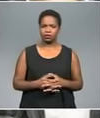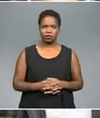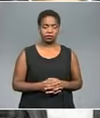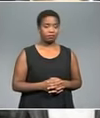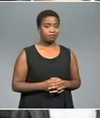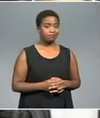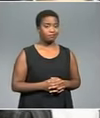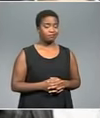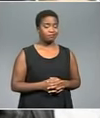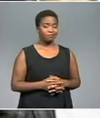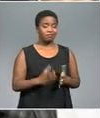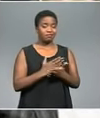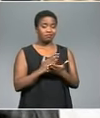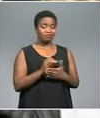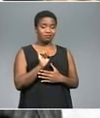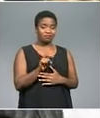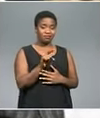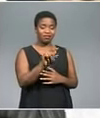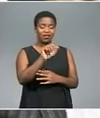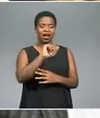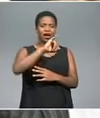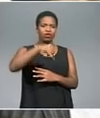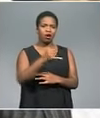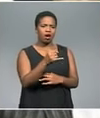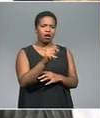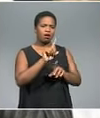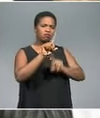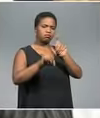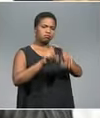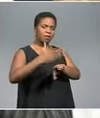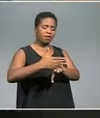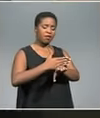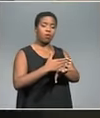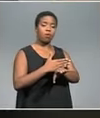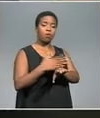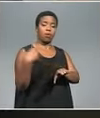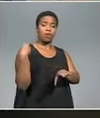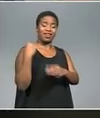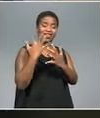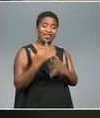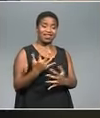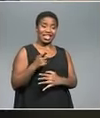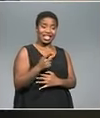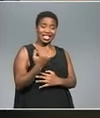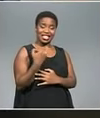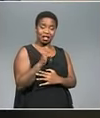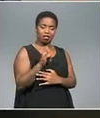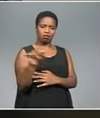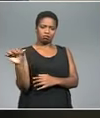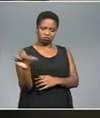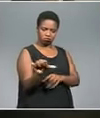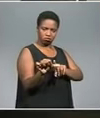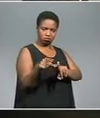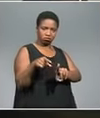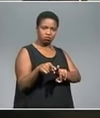Meanwhile, an attempt by RJ Gupta to cross-examine former finance minister Trevor Manuel, who is still scheduled to testify,